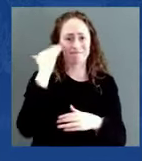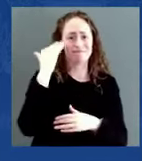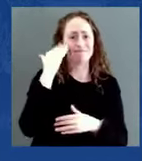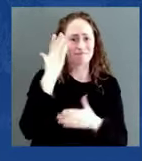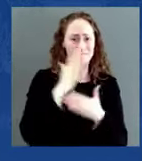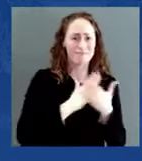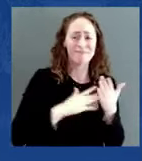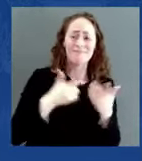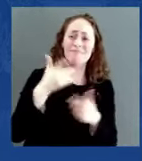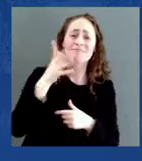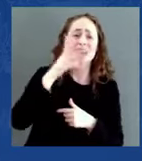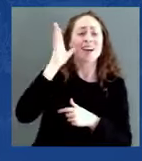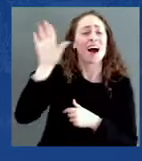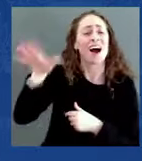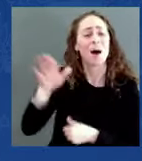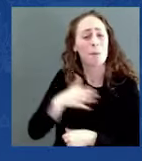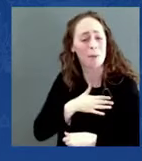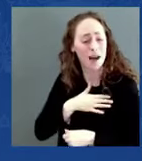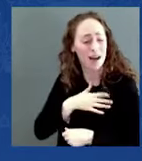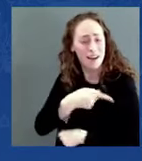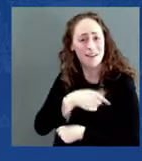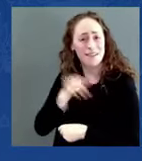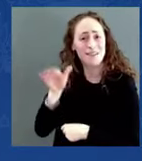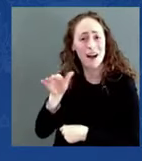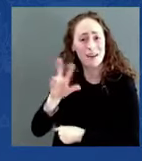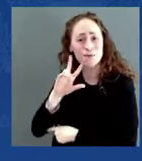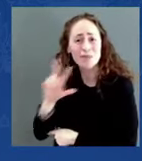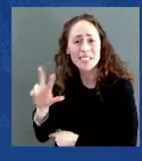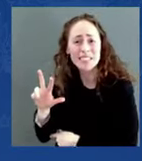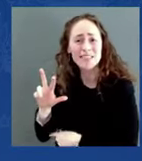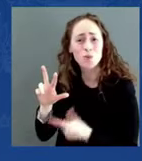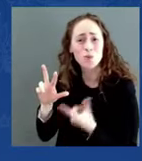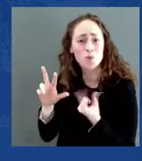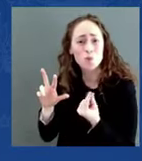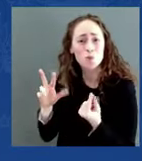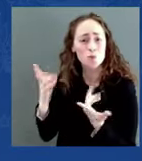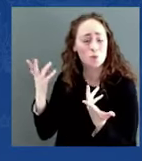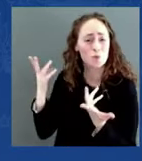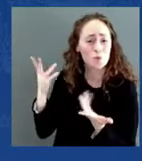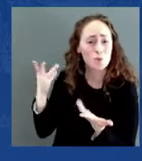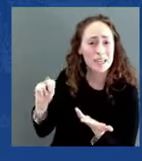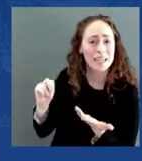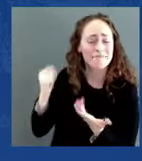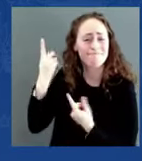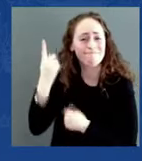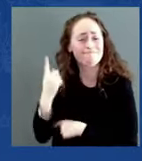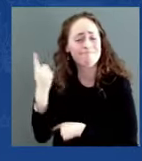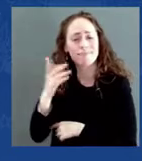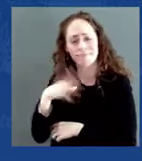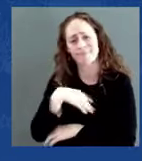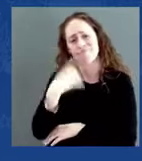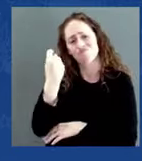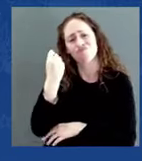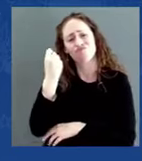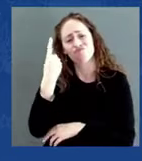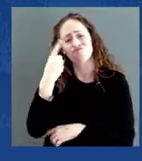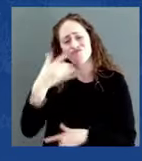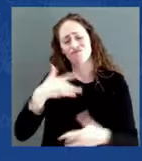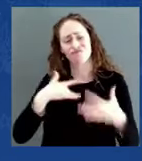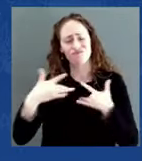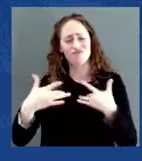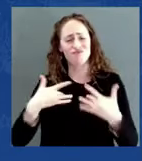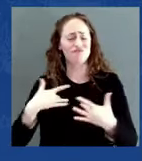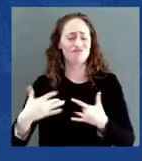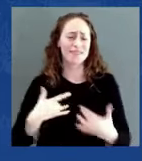going to be OK? Are he going to be OK? And let me say this. I strongly support the independent scientific view of vaccine uses for children under